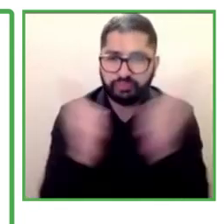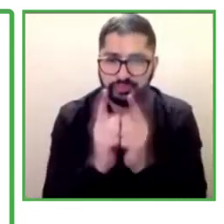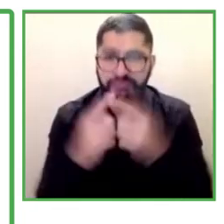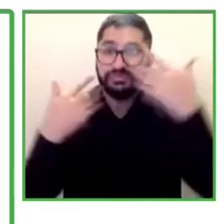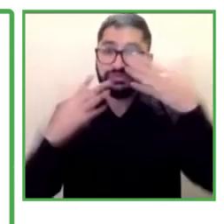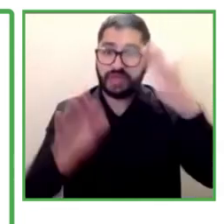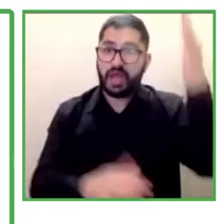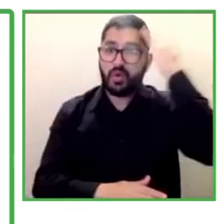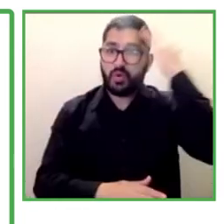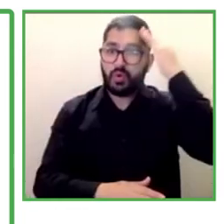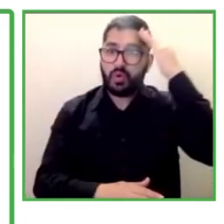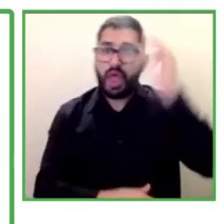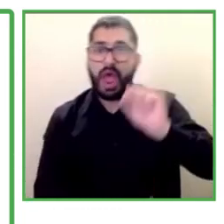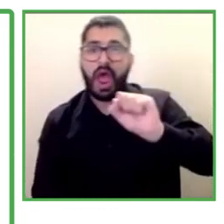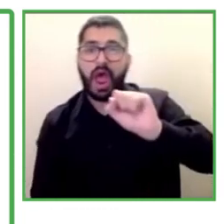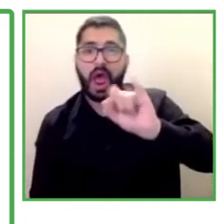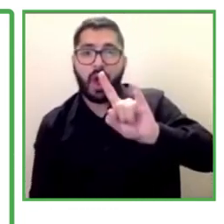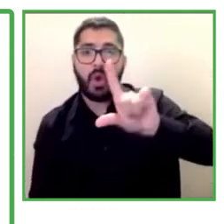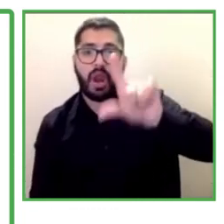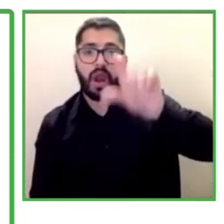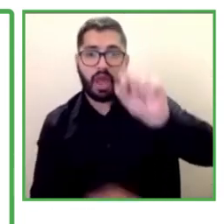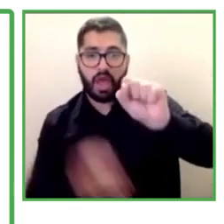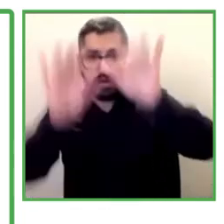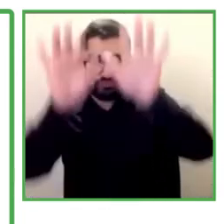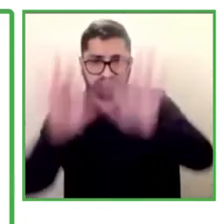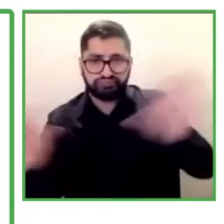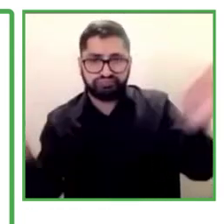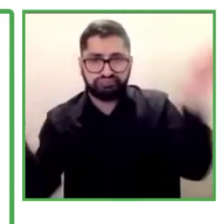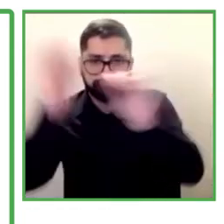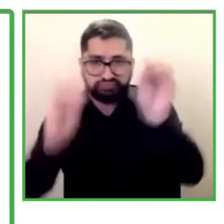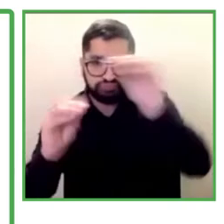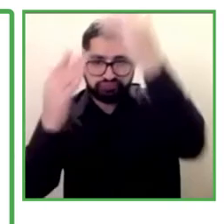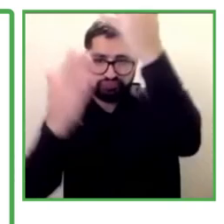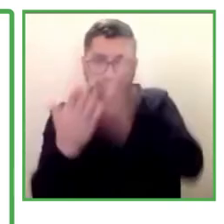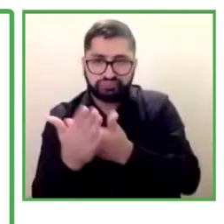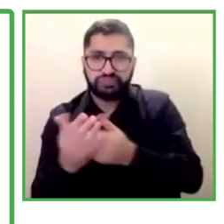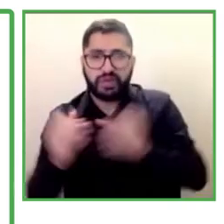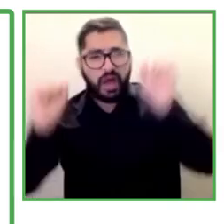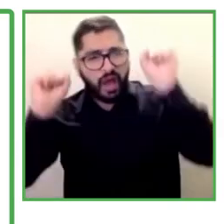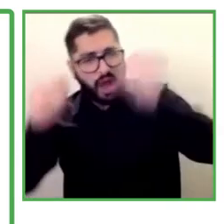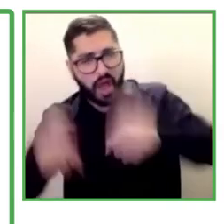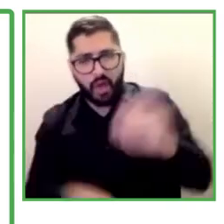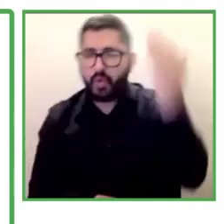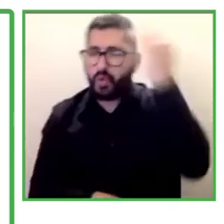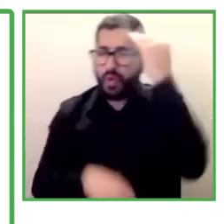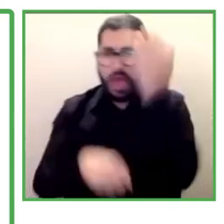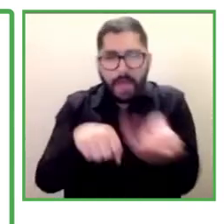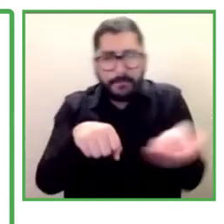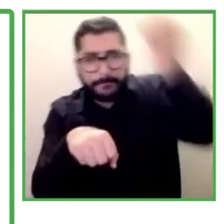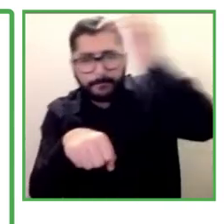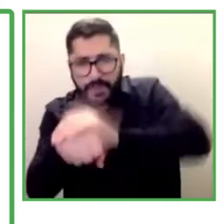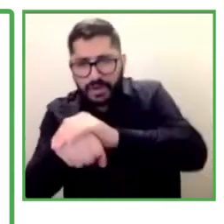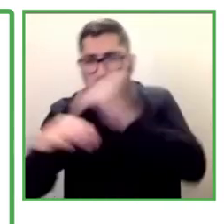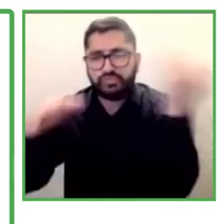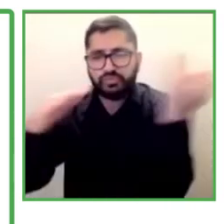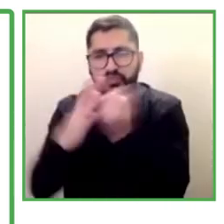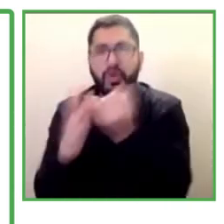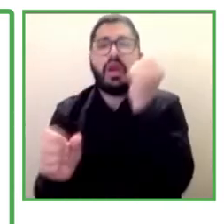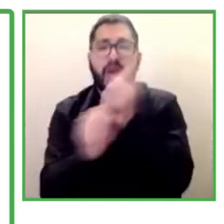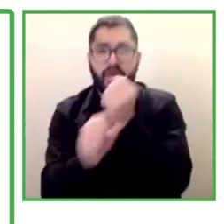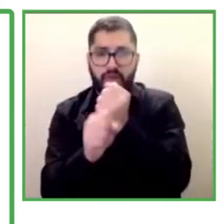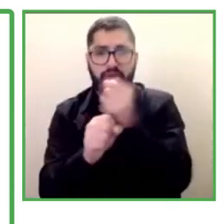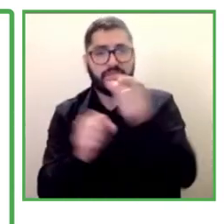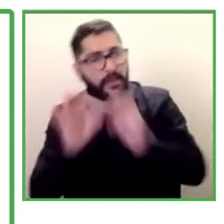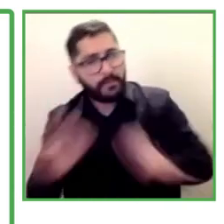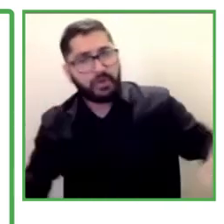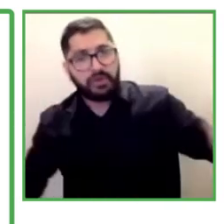we have a virtual classroom specialized in work inclusion. And I think that is one of the next steps that